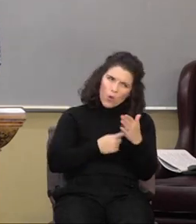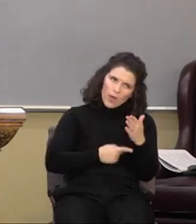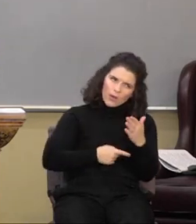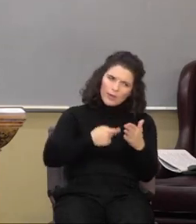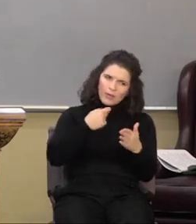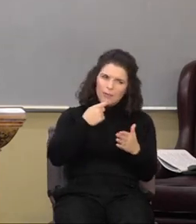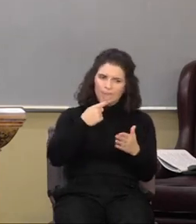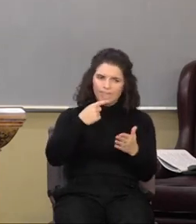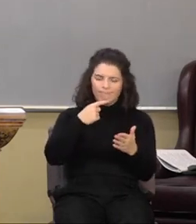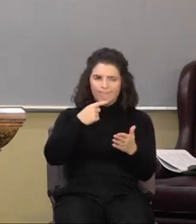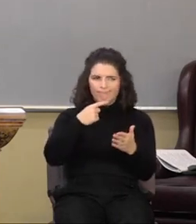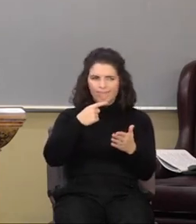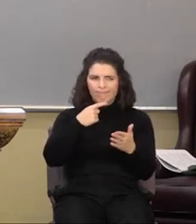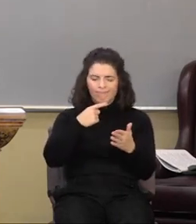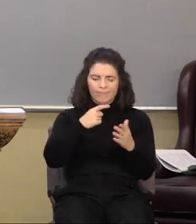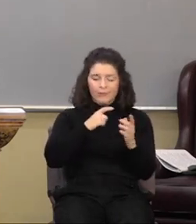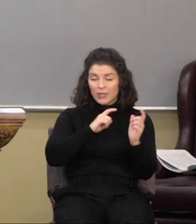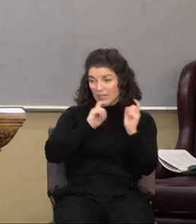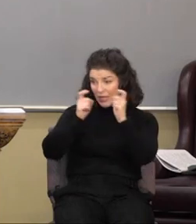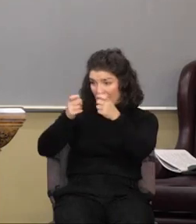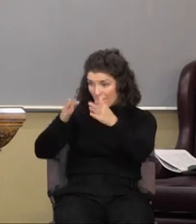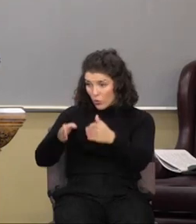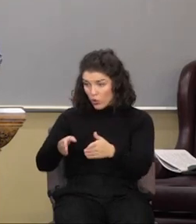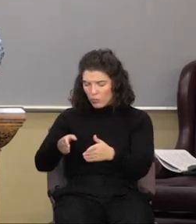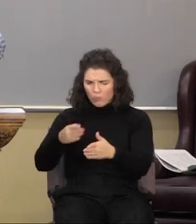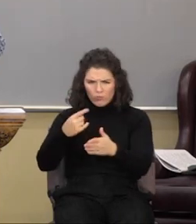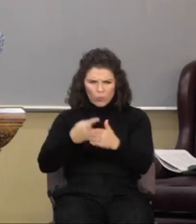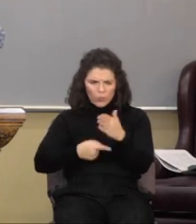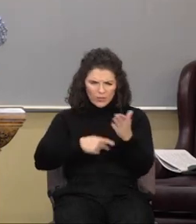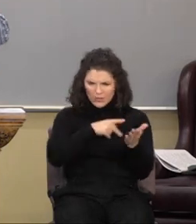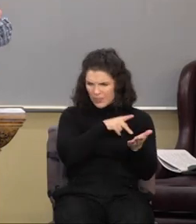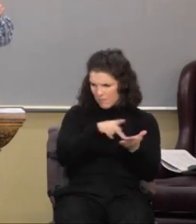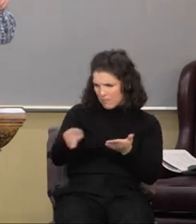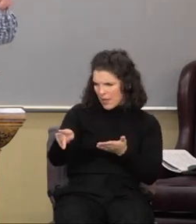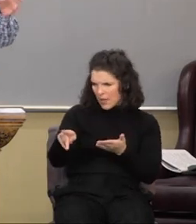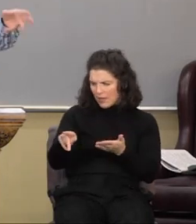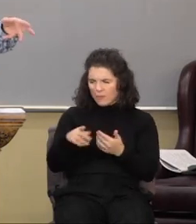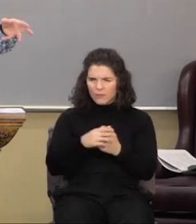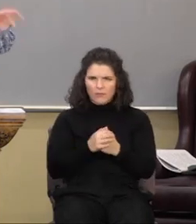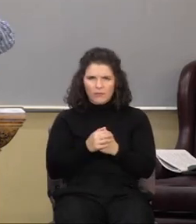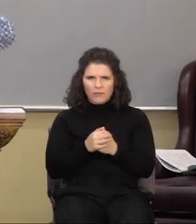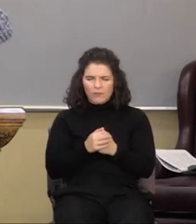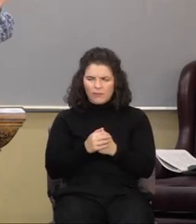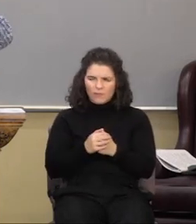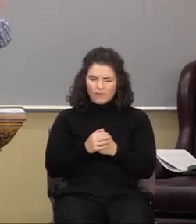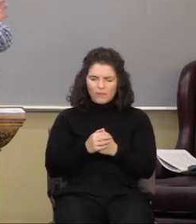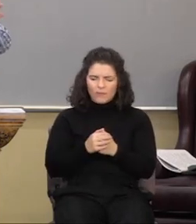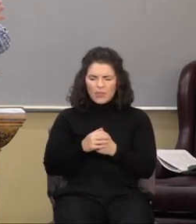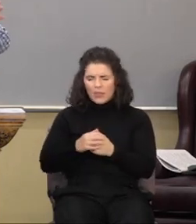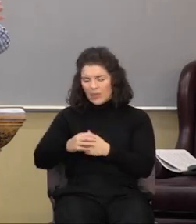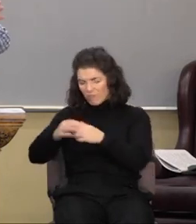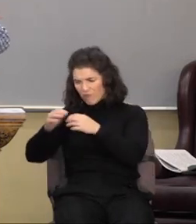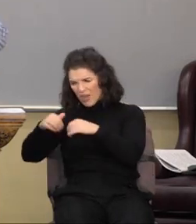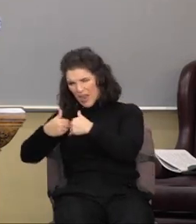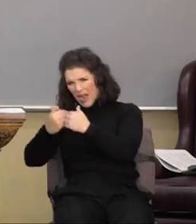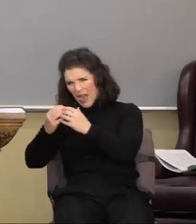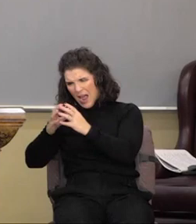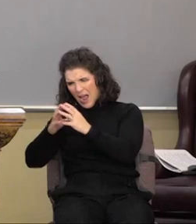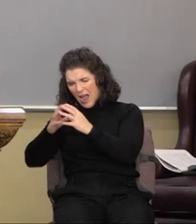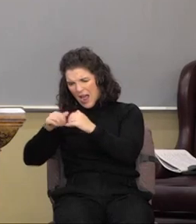costs the giver in relationship to the worthiness of the recipient. Just think about that for a second.